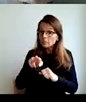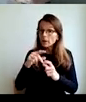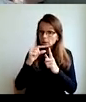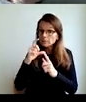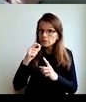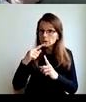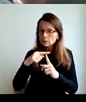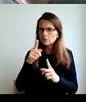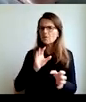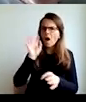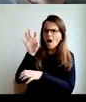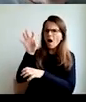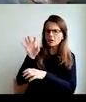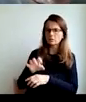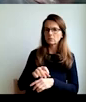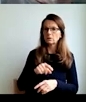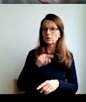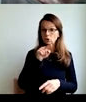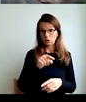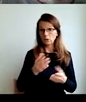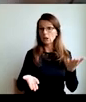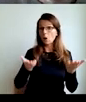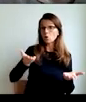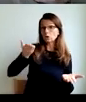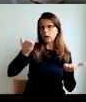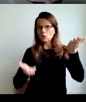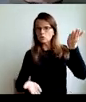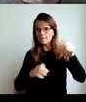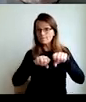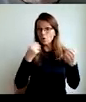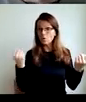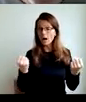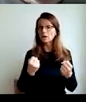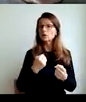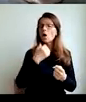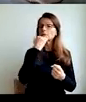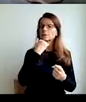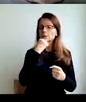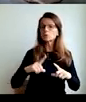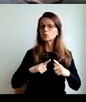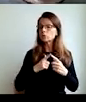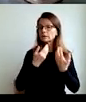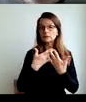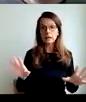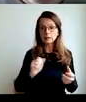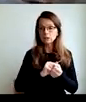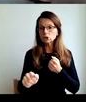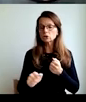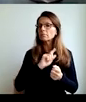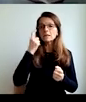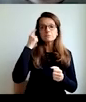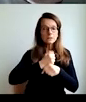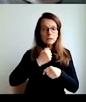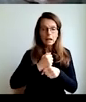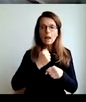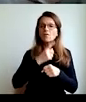required to prepare to present PCT proofs. If you are dissatisfaction. dissatisfied and frustrated in